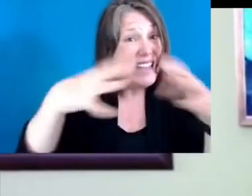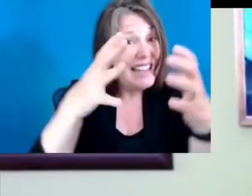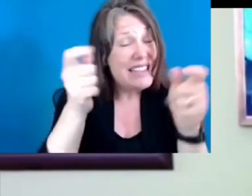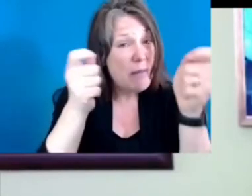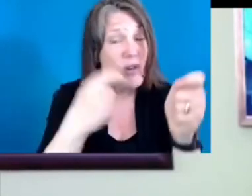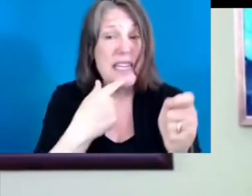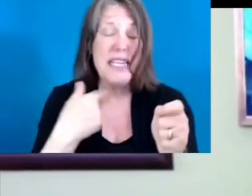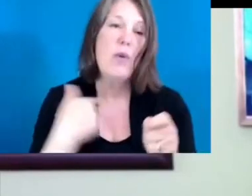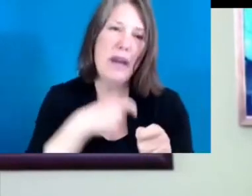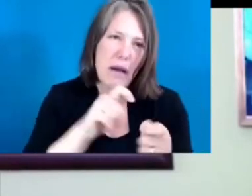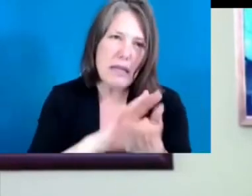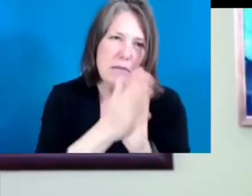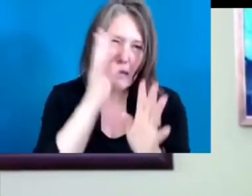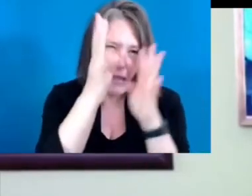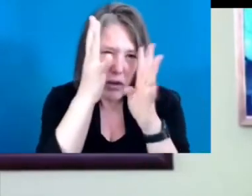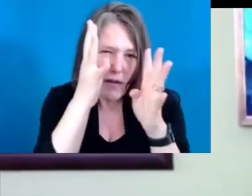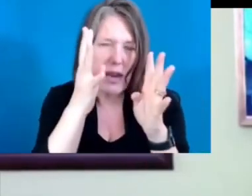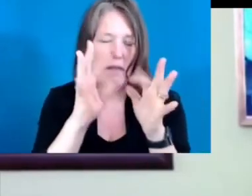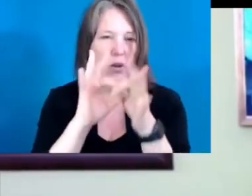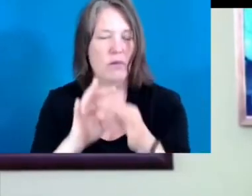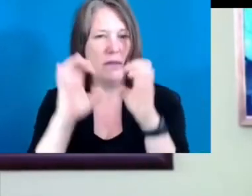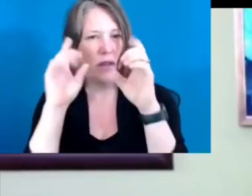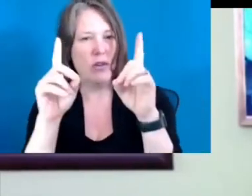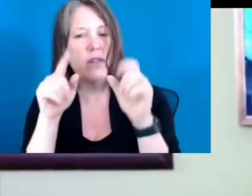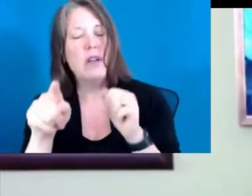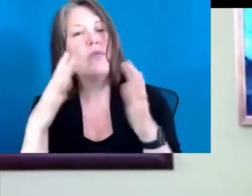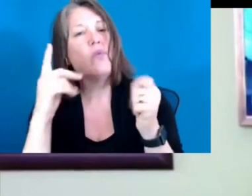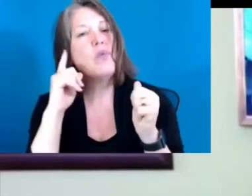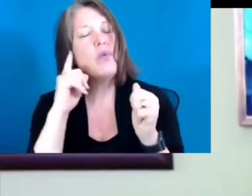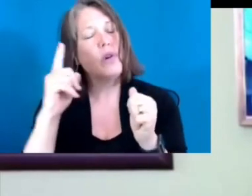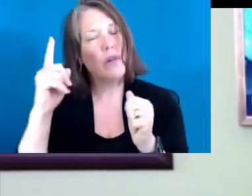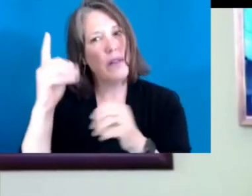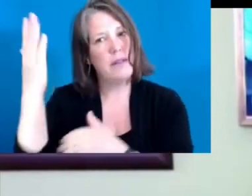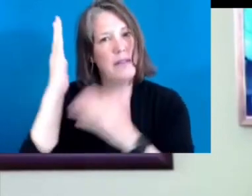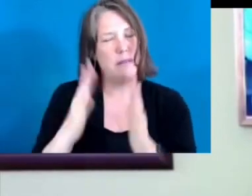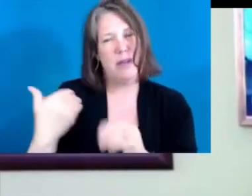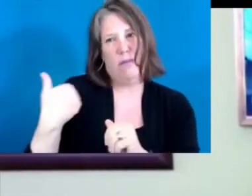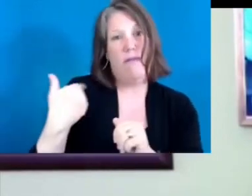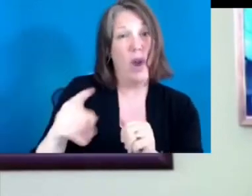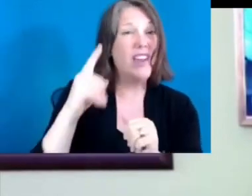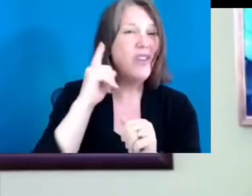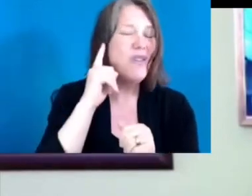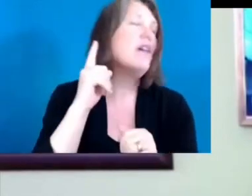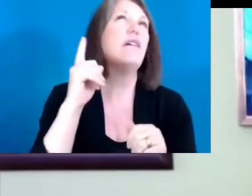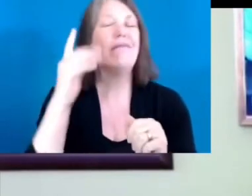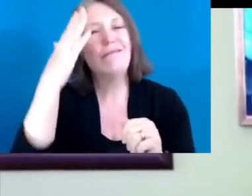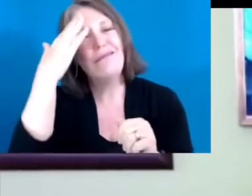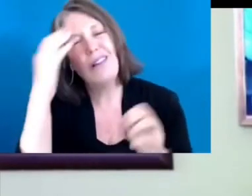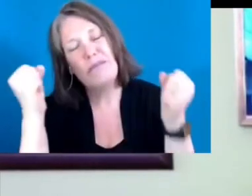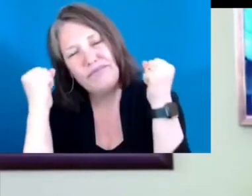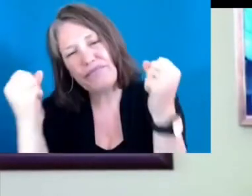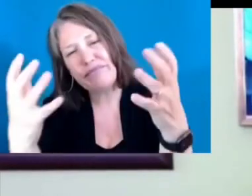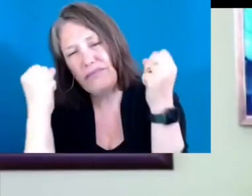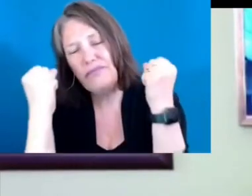to do something innovative in terms of education. And you heard the speaker beforehand, and you know there's been so many